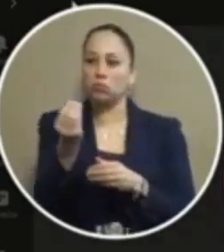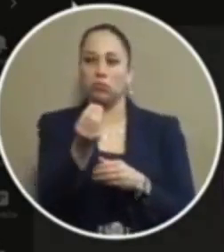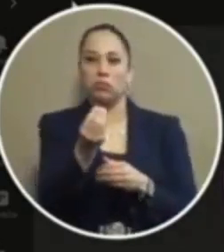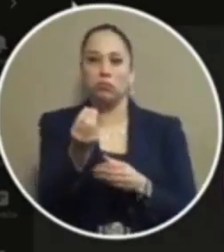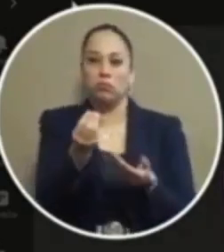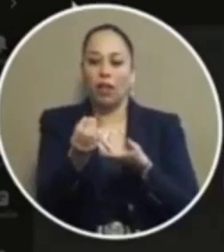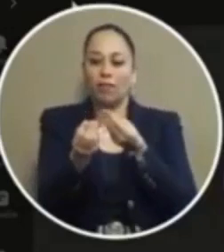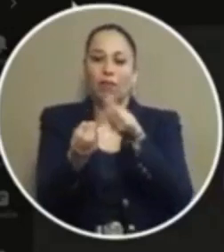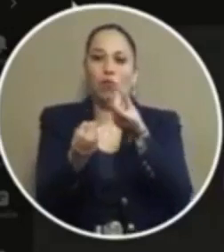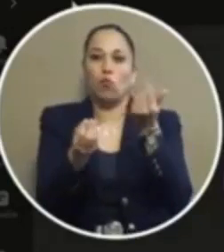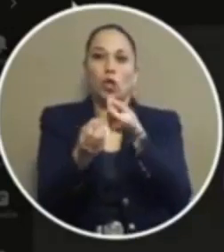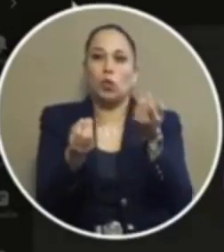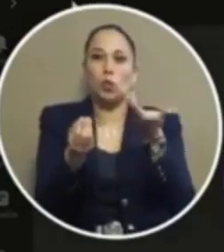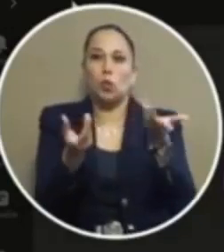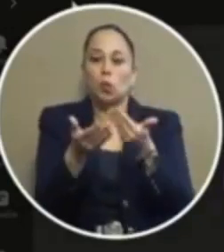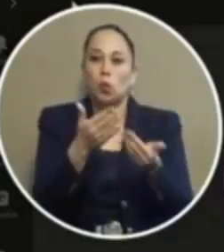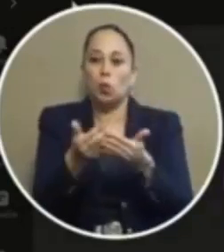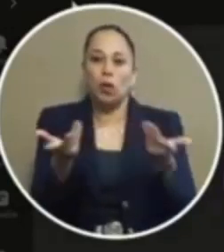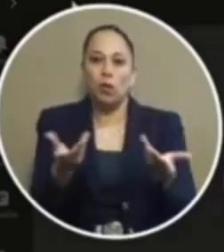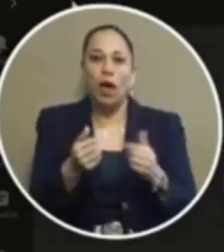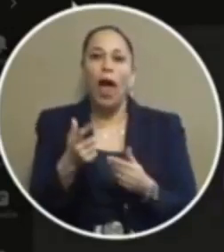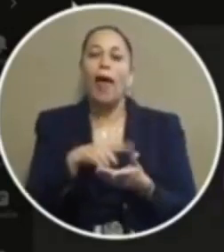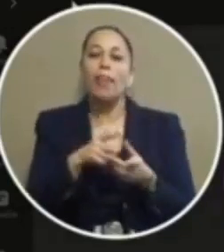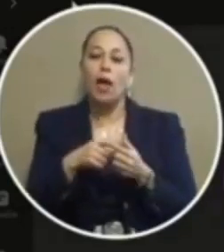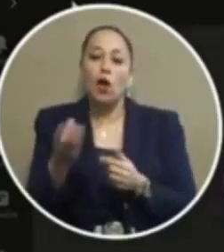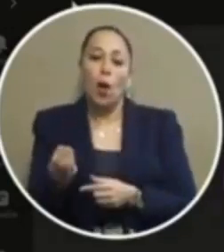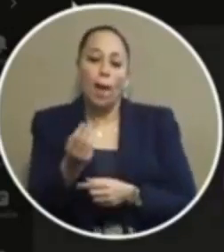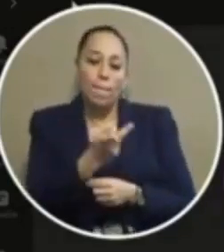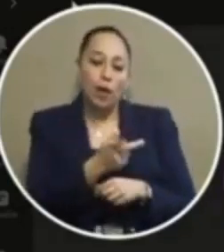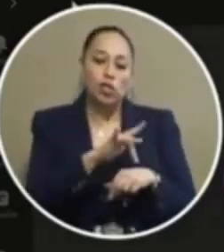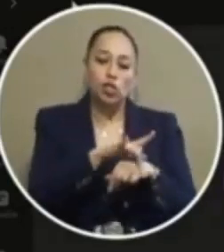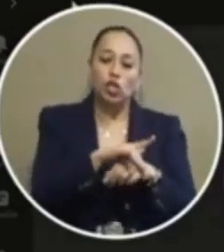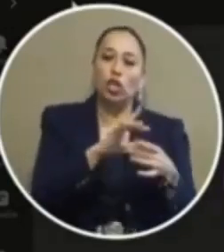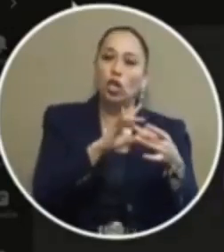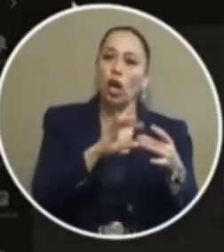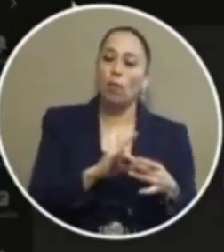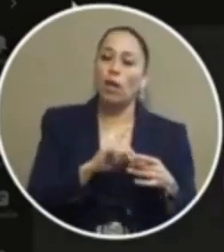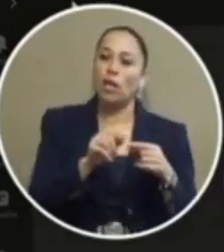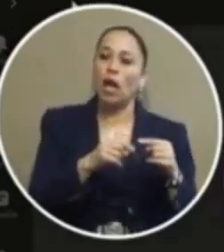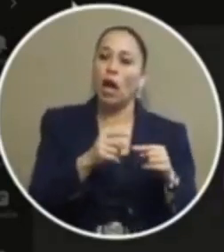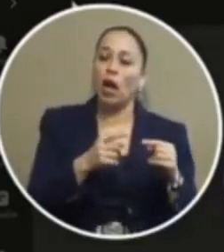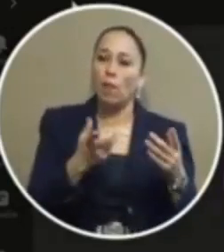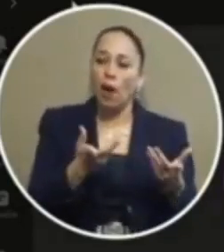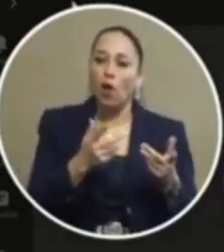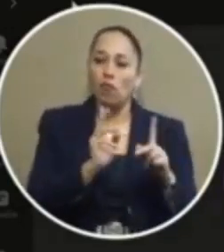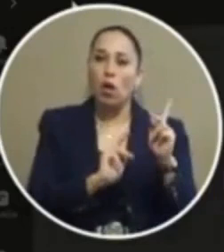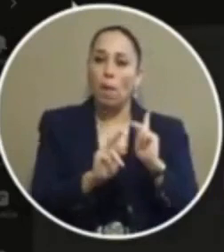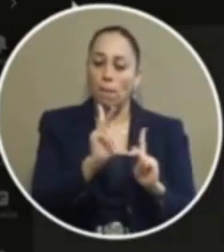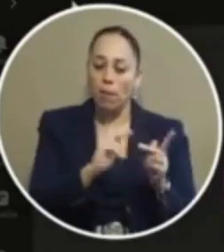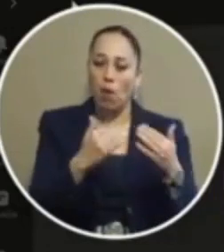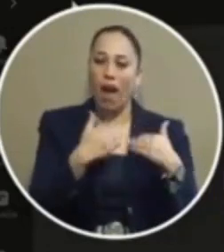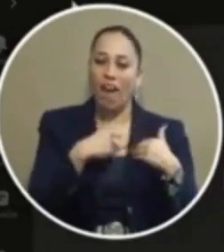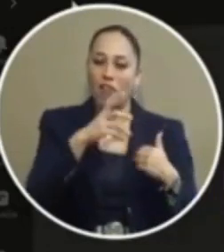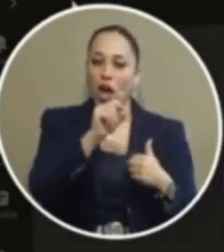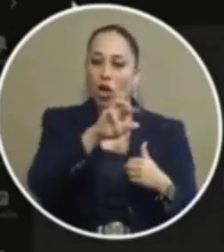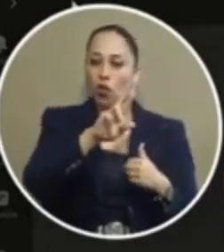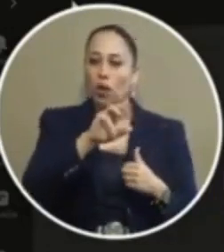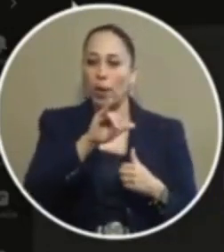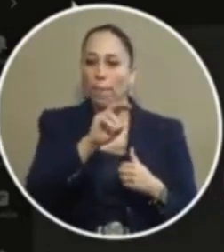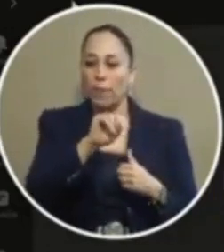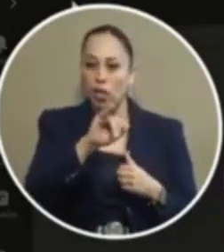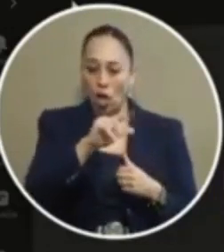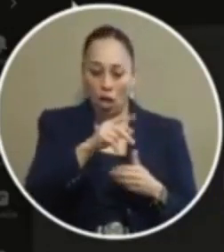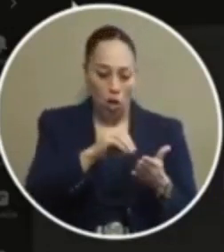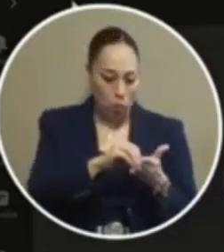no substance to it whatsoever and then going back to the early comment about uh people having criminal records records again